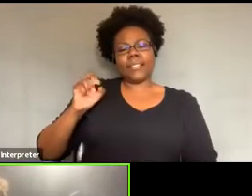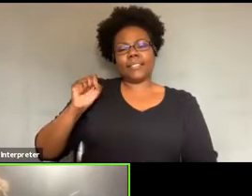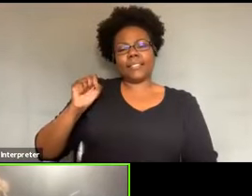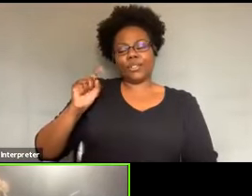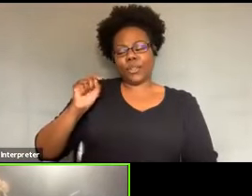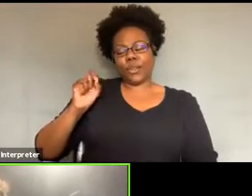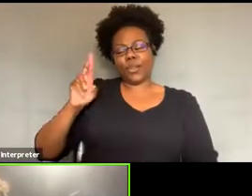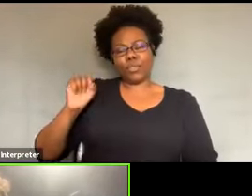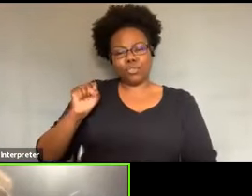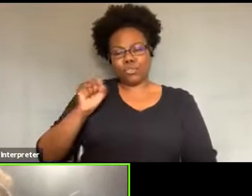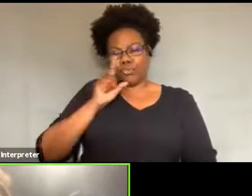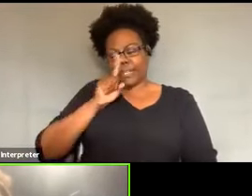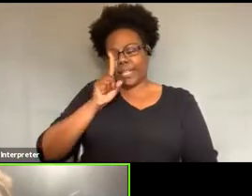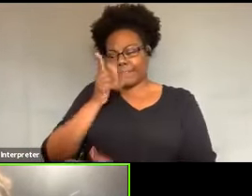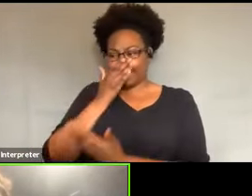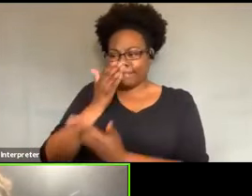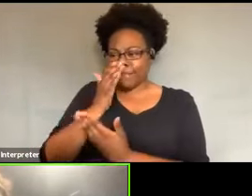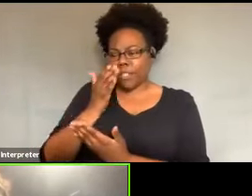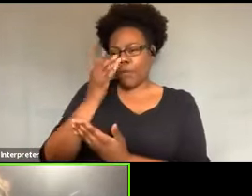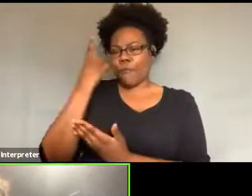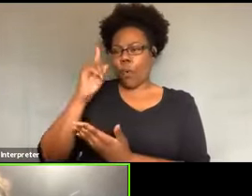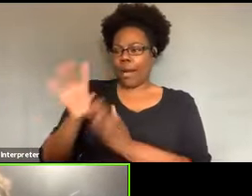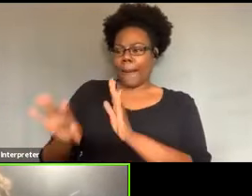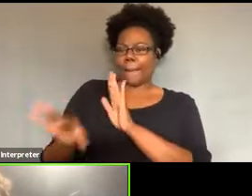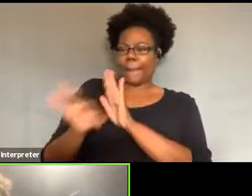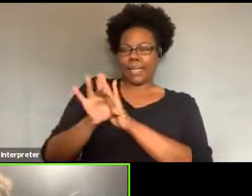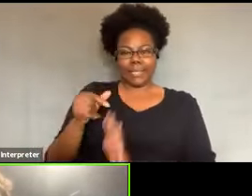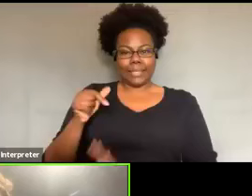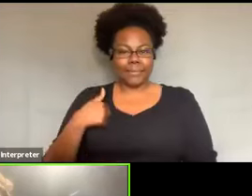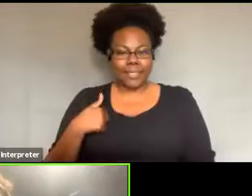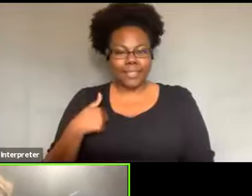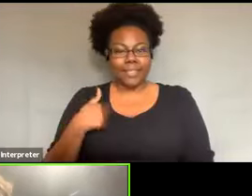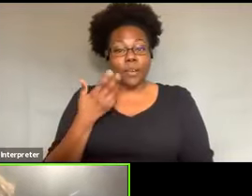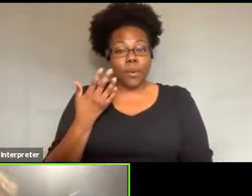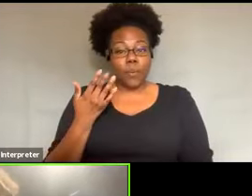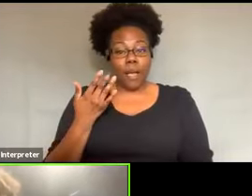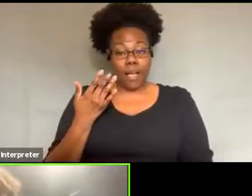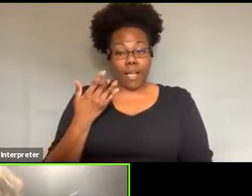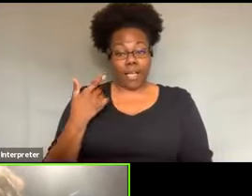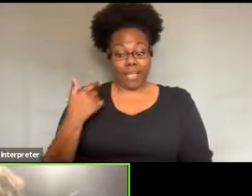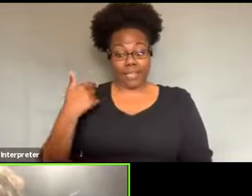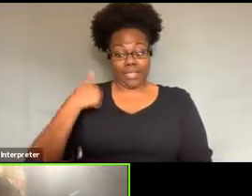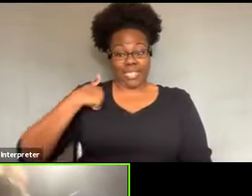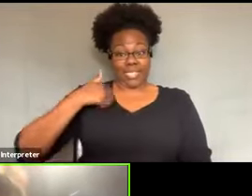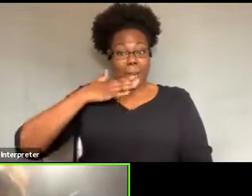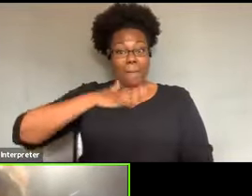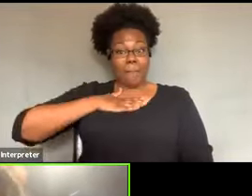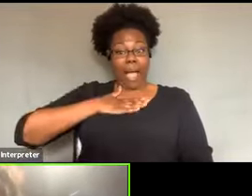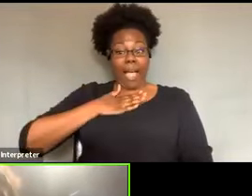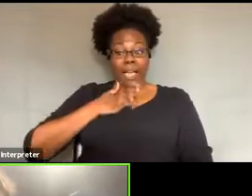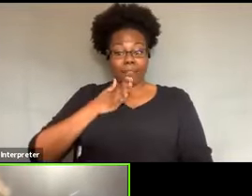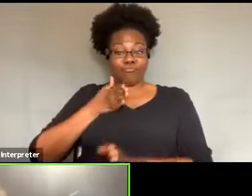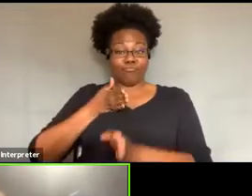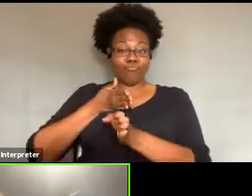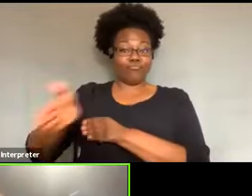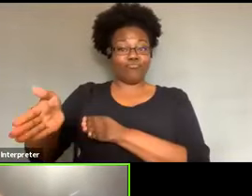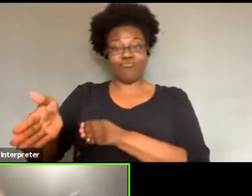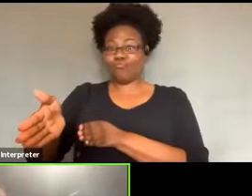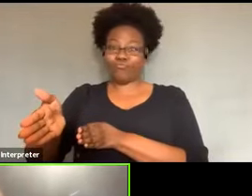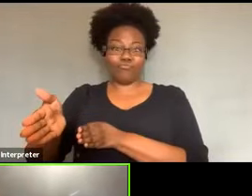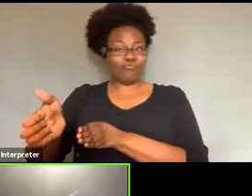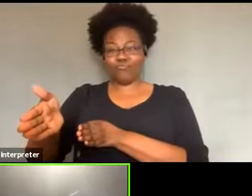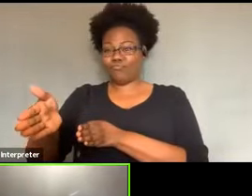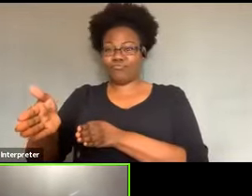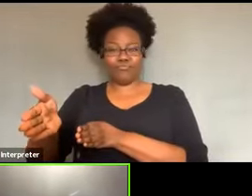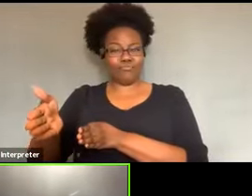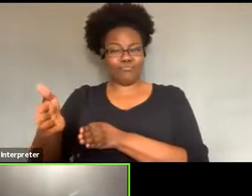them for again, choosing me because this was not my direction that I was going in. As